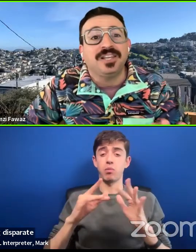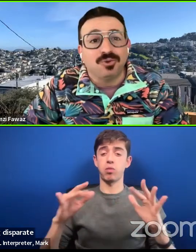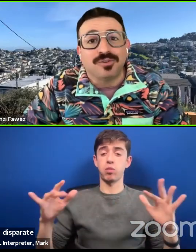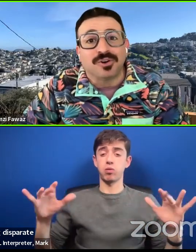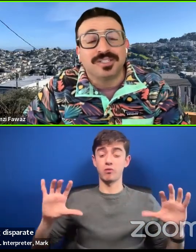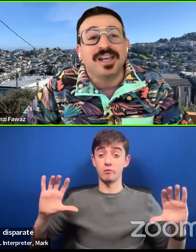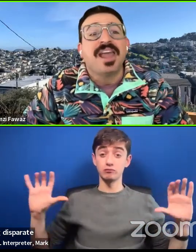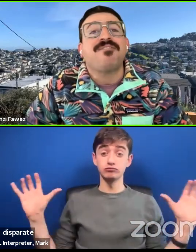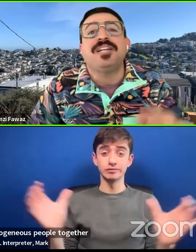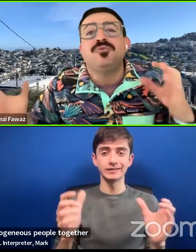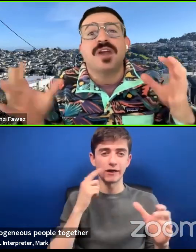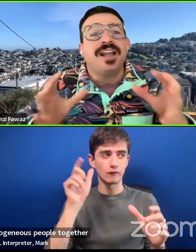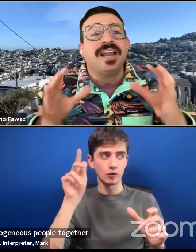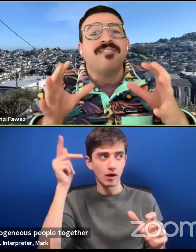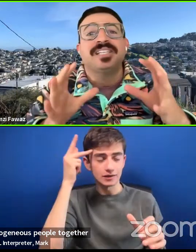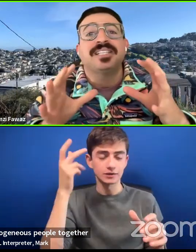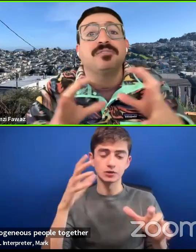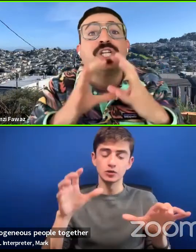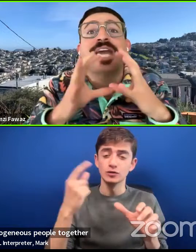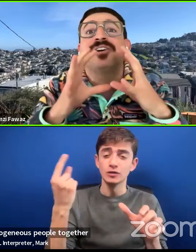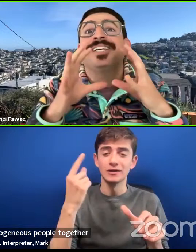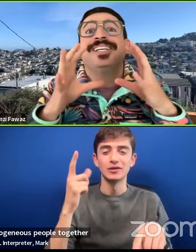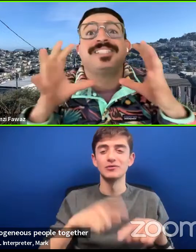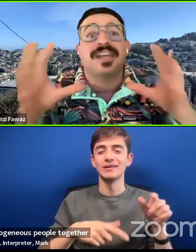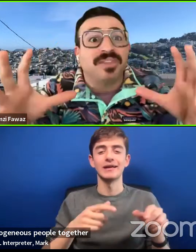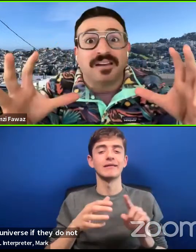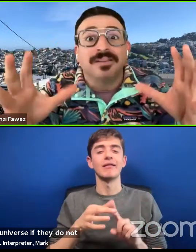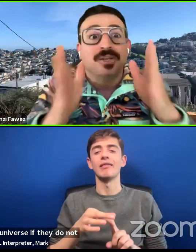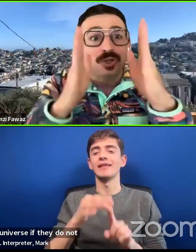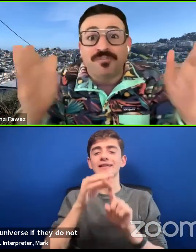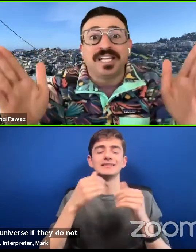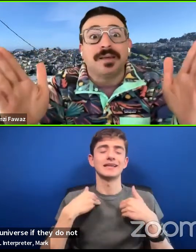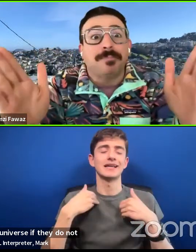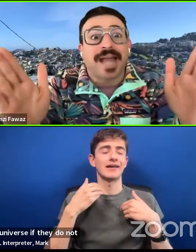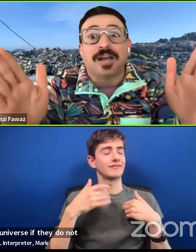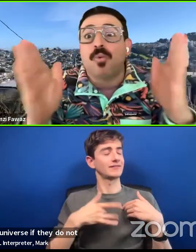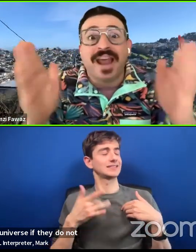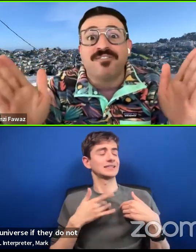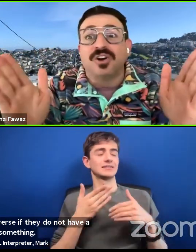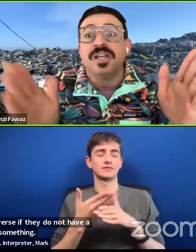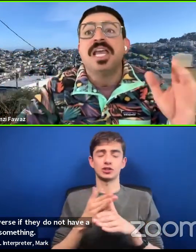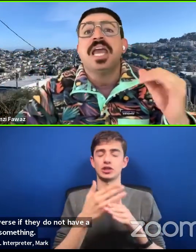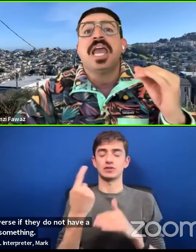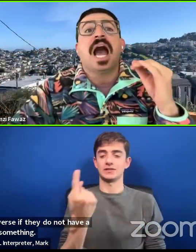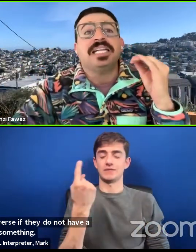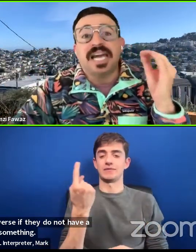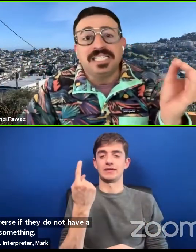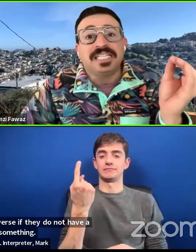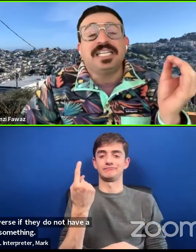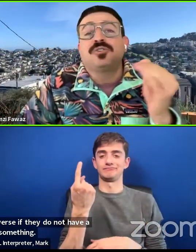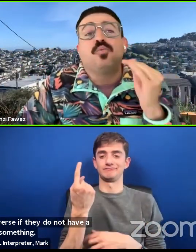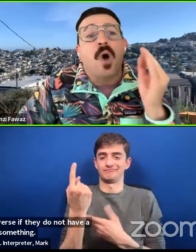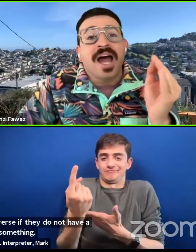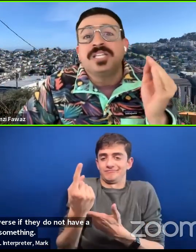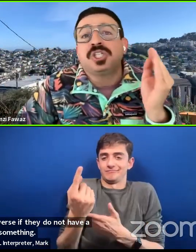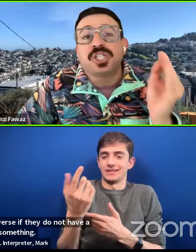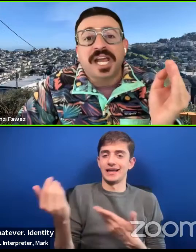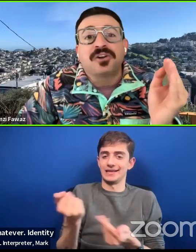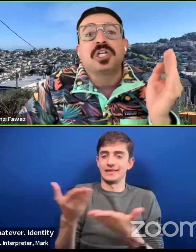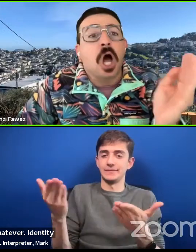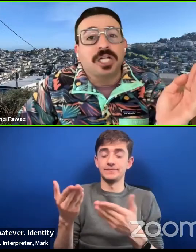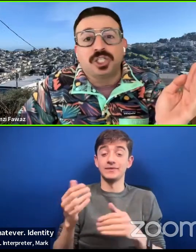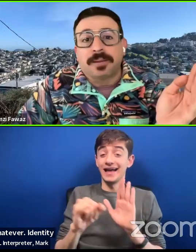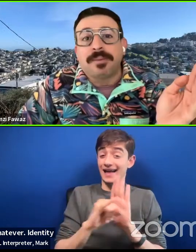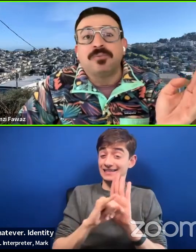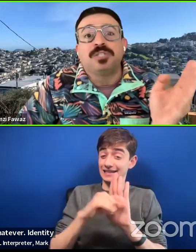anything in the universe. If they do not have a sense of shared something, you fill in the blank, whatever. Identity is one